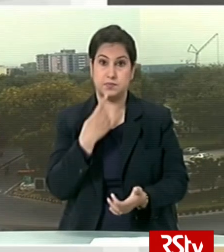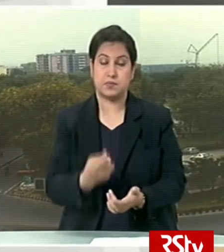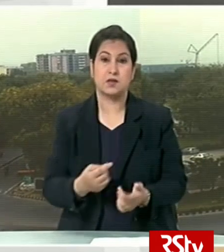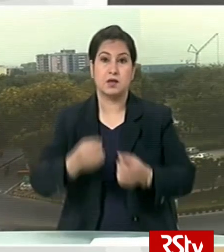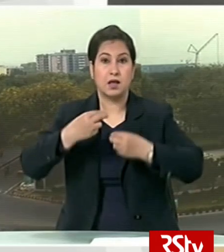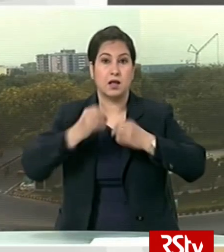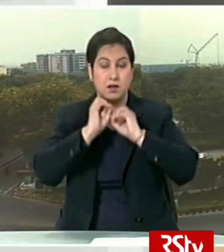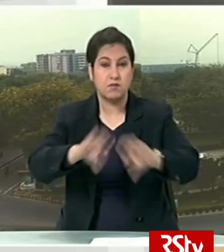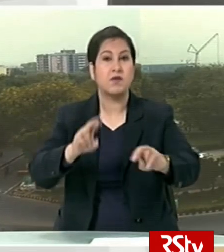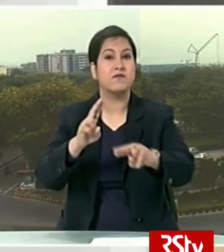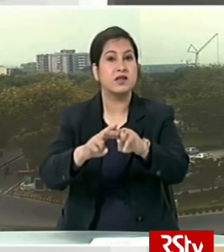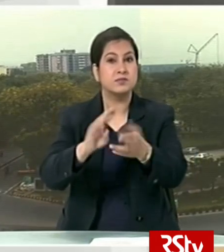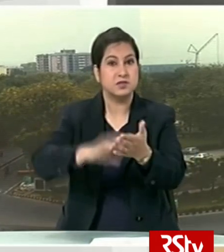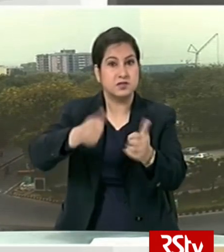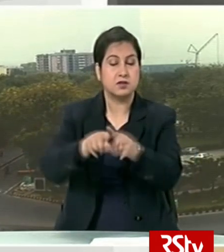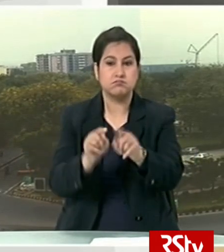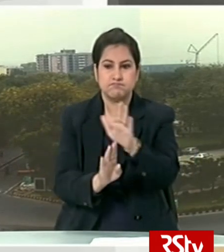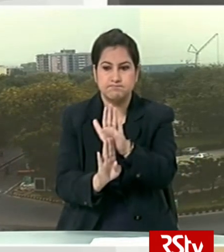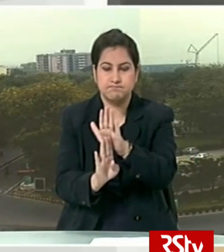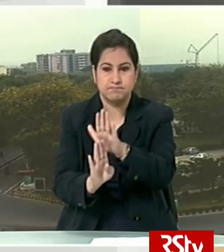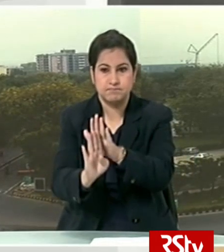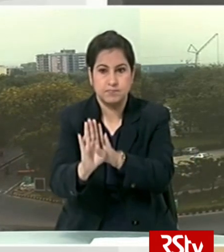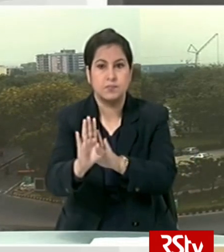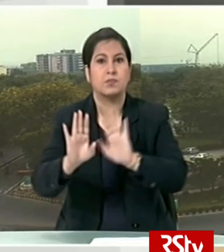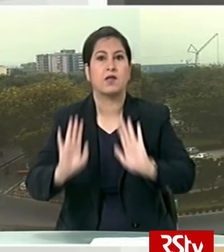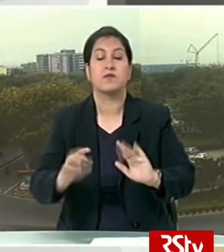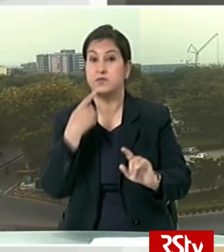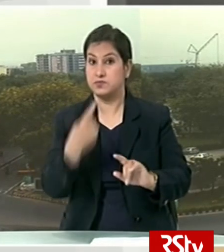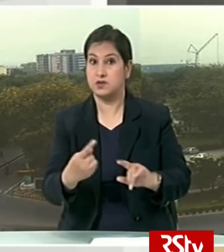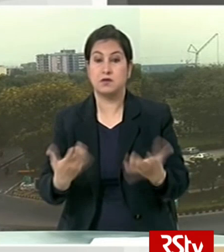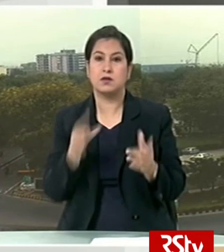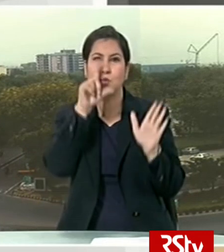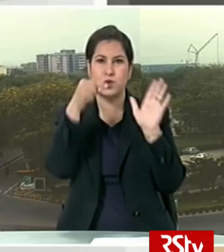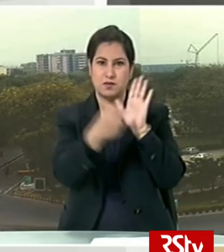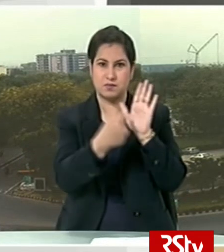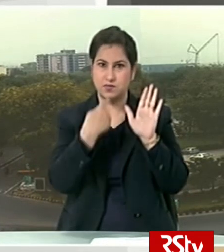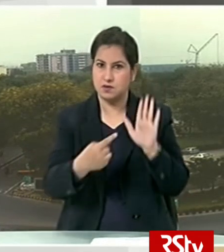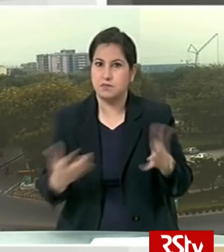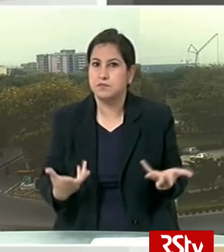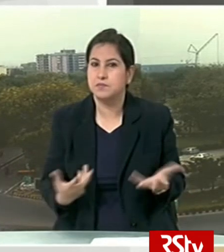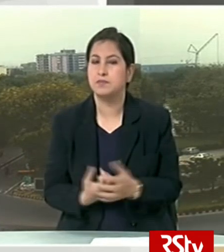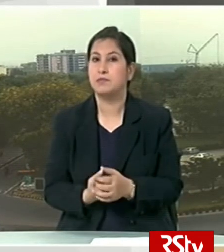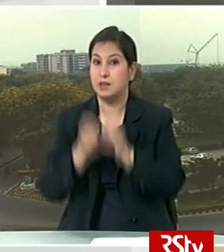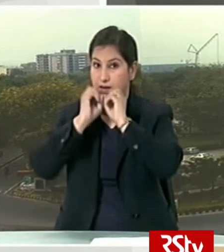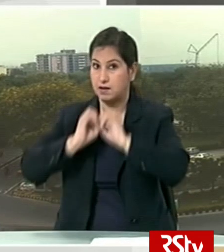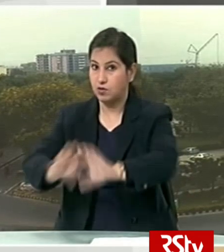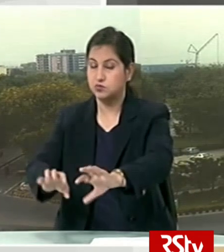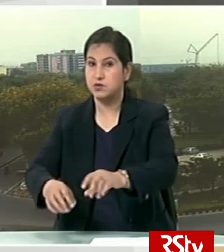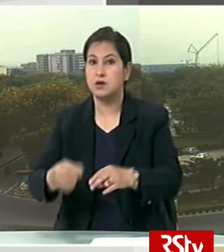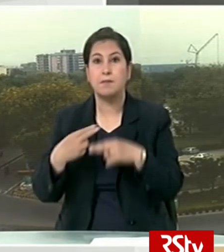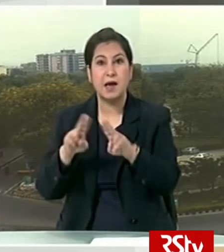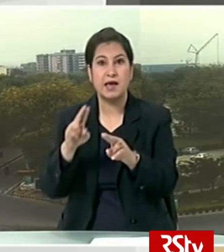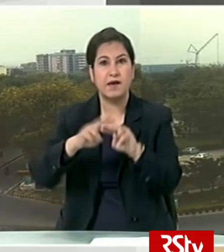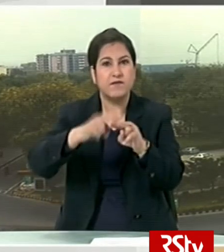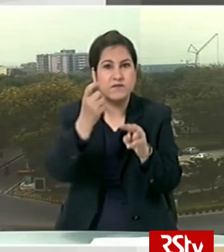announcements by the Finance Minister as progressive measures he said in a tweet the announcements by